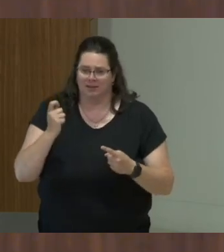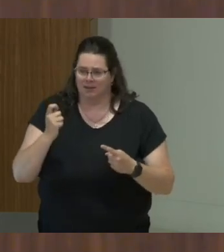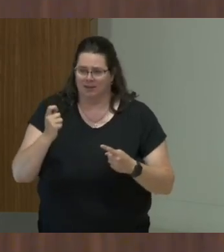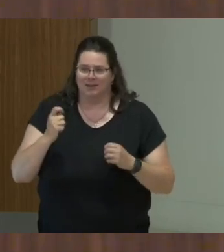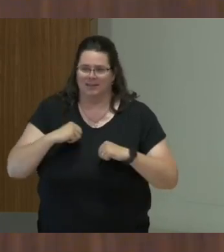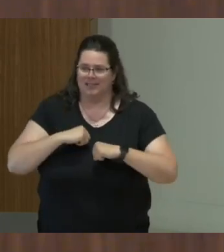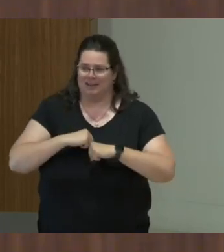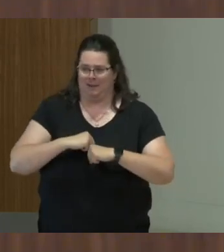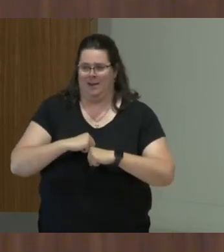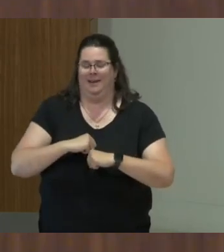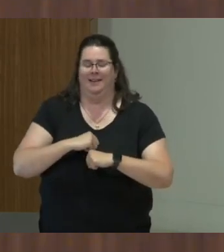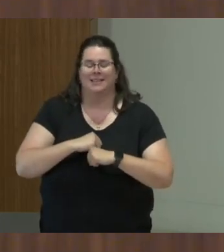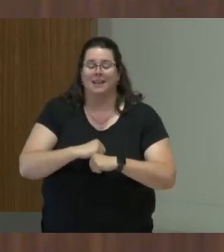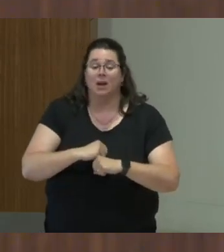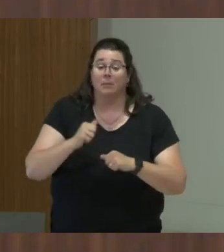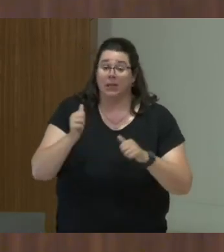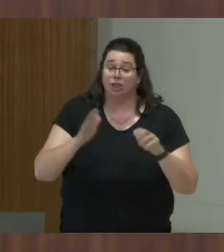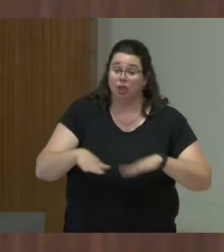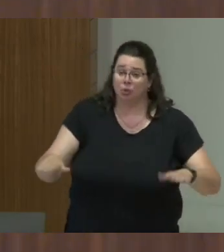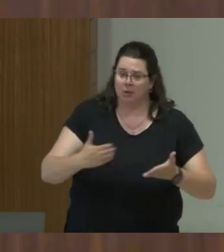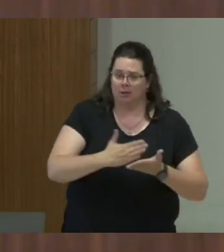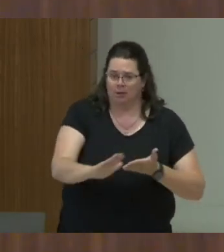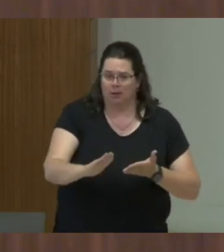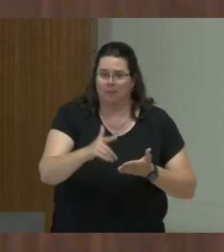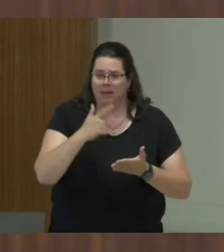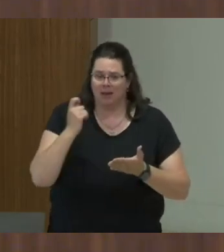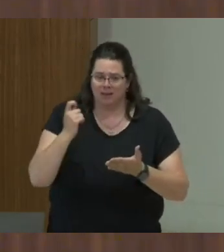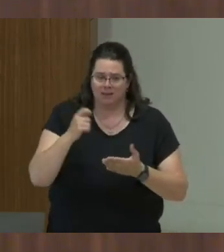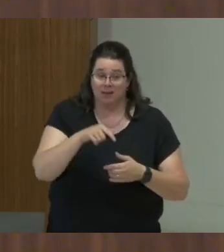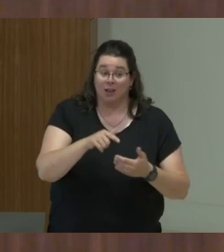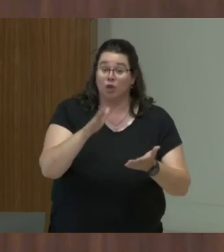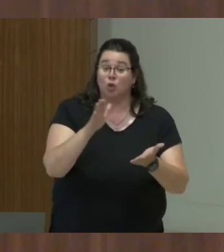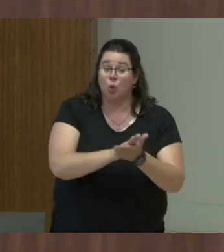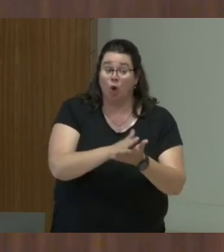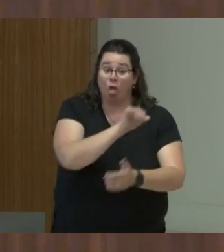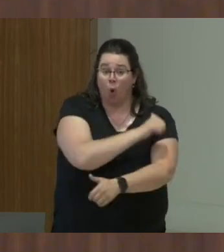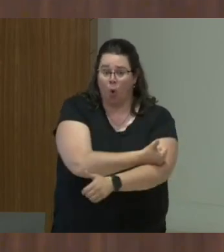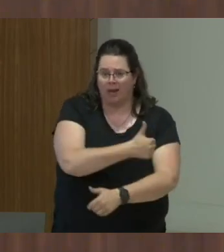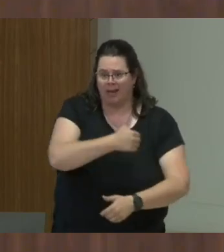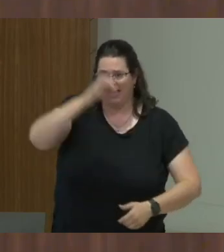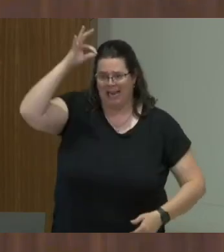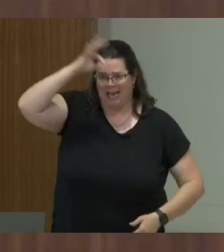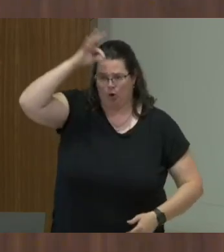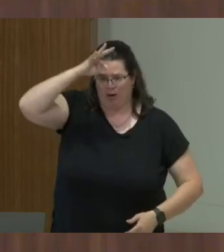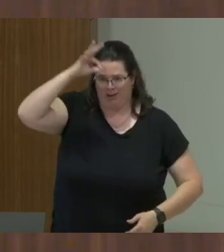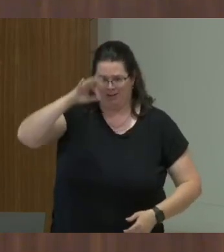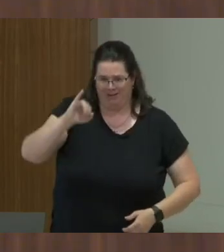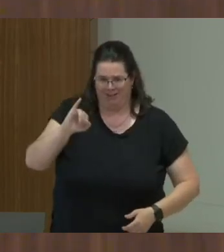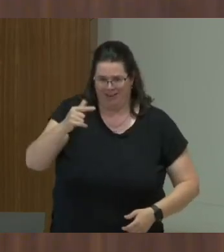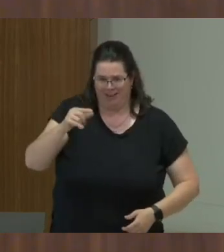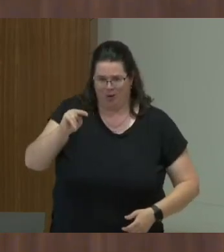was both the children died because of the negligence of the school authorities. If I'm going too fast, please tell me.